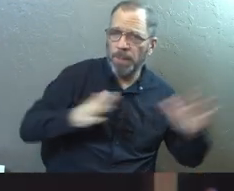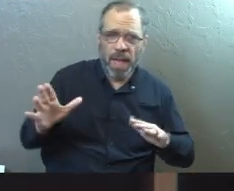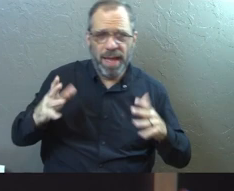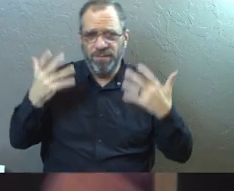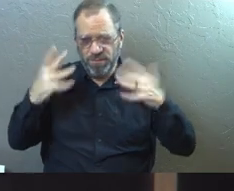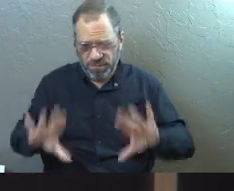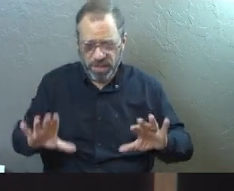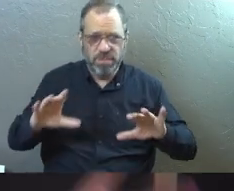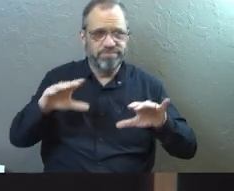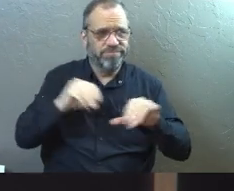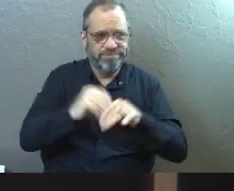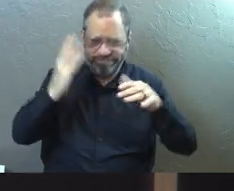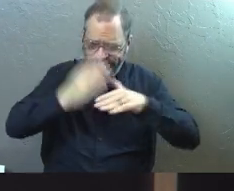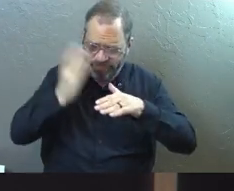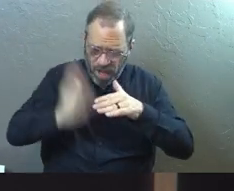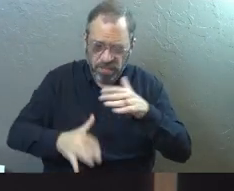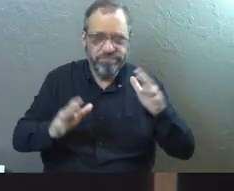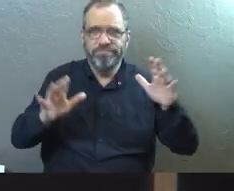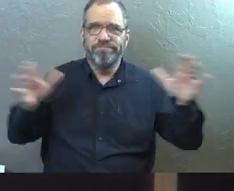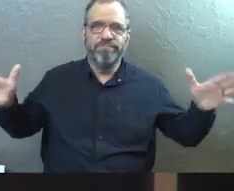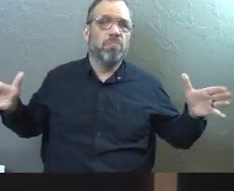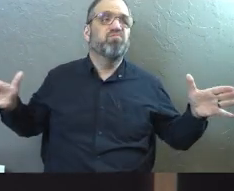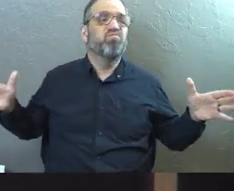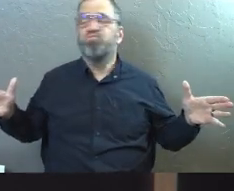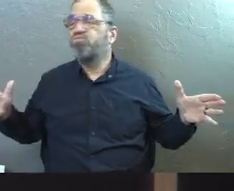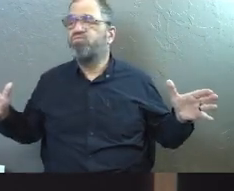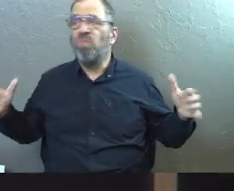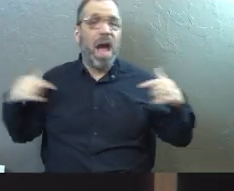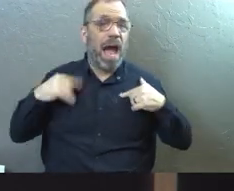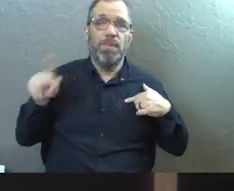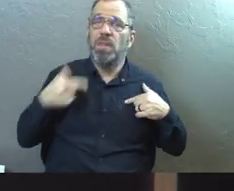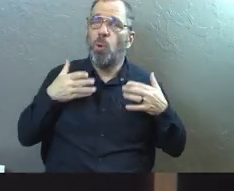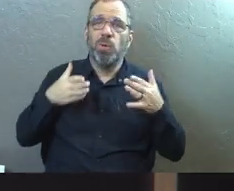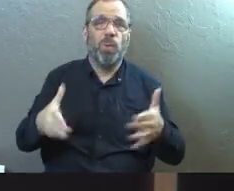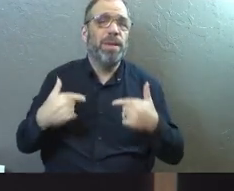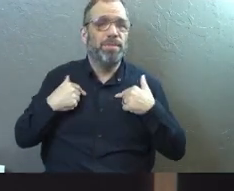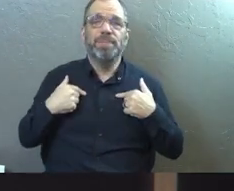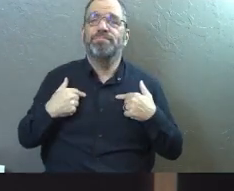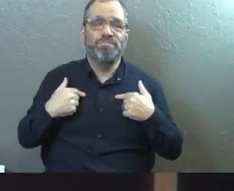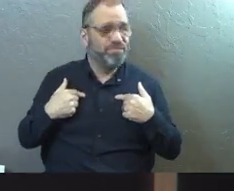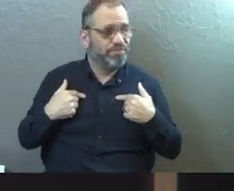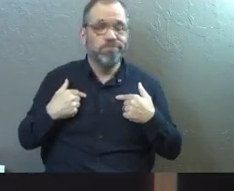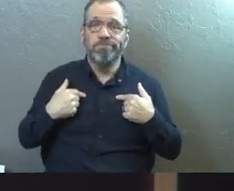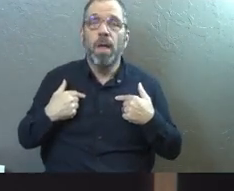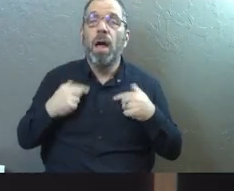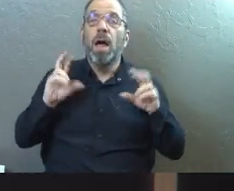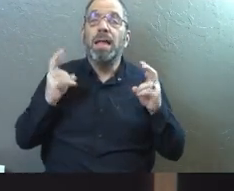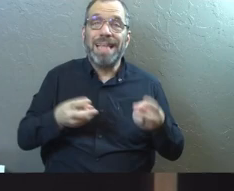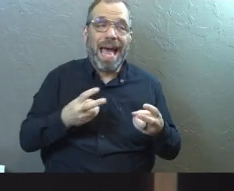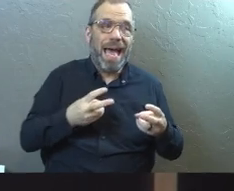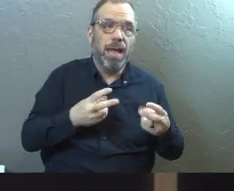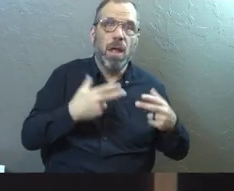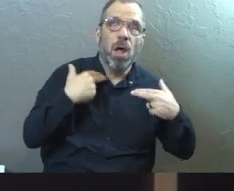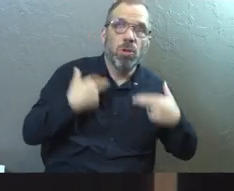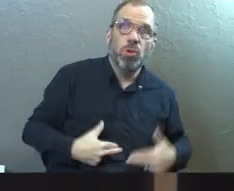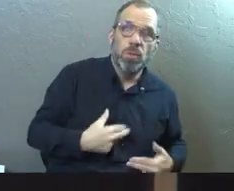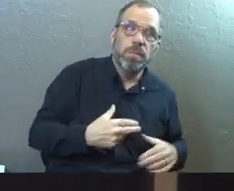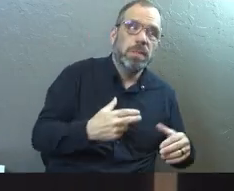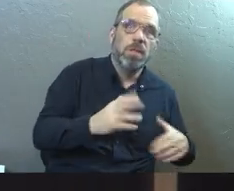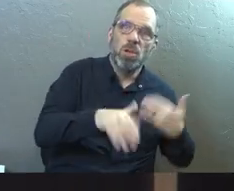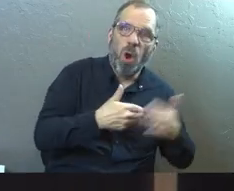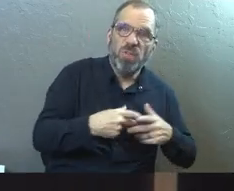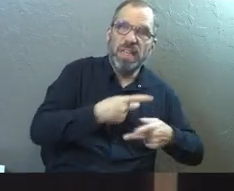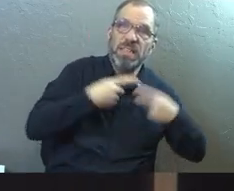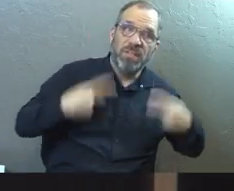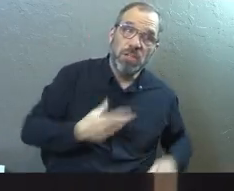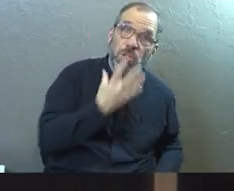to bring it to completion and accomplishment. I am the only way that that happens. The issue that the human beings and the Pharisees